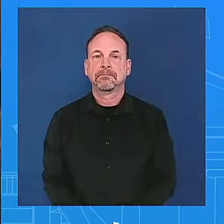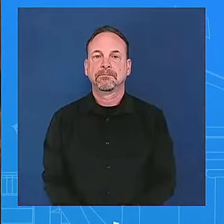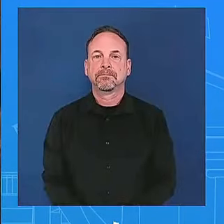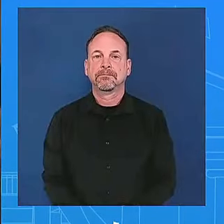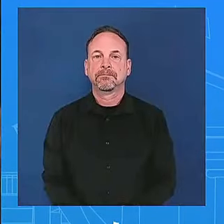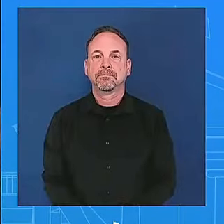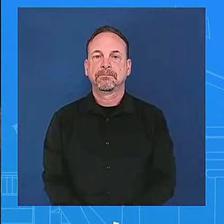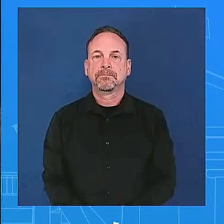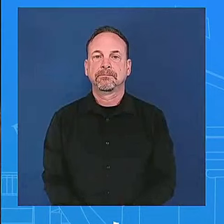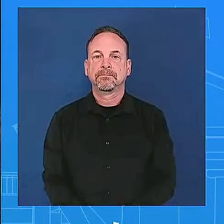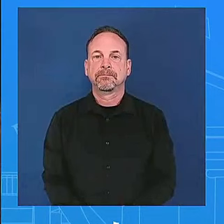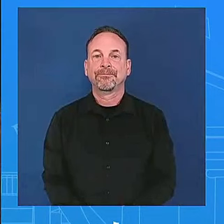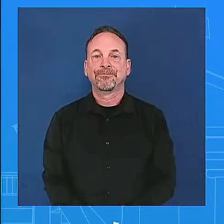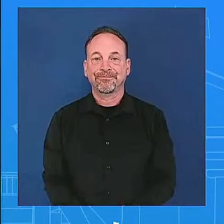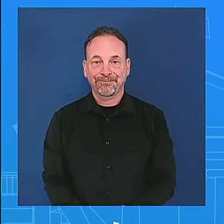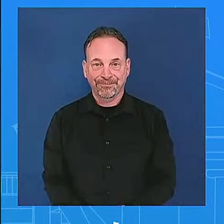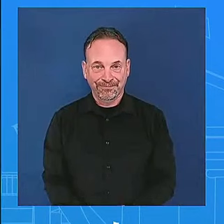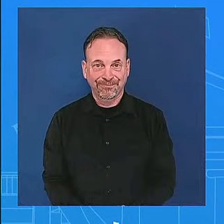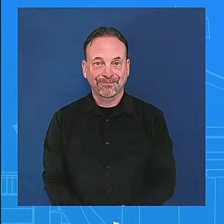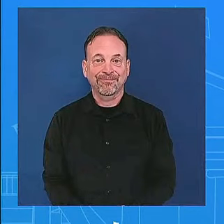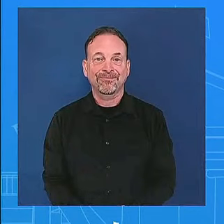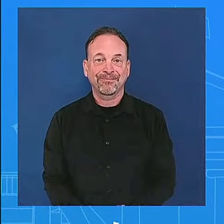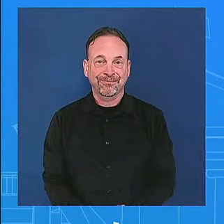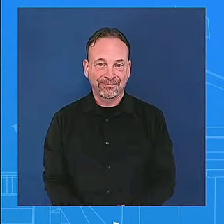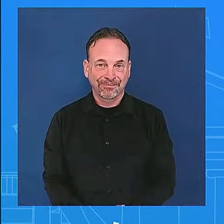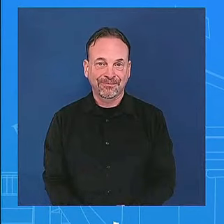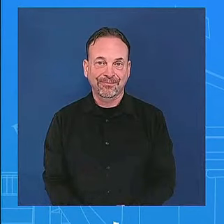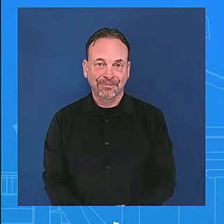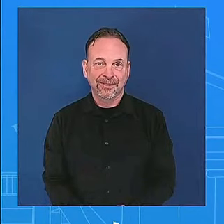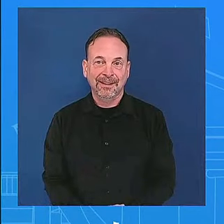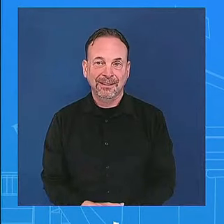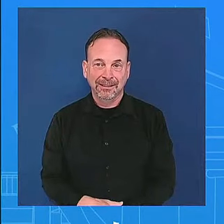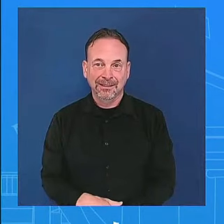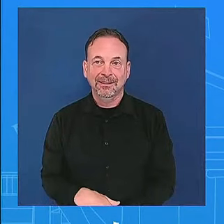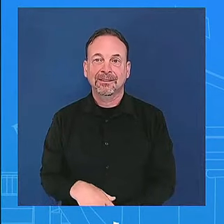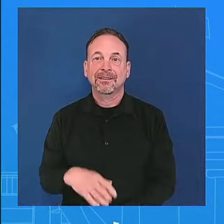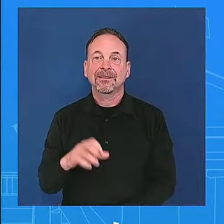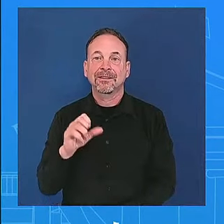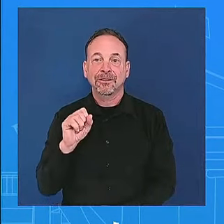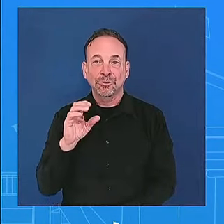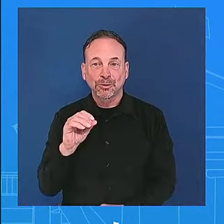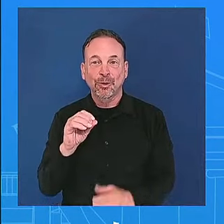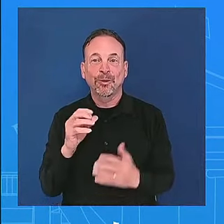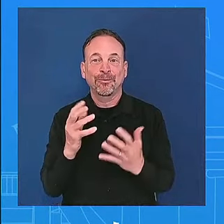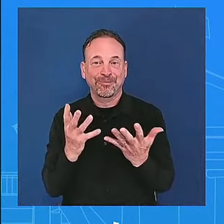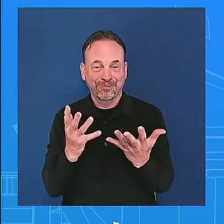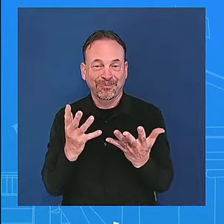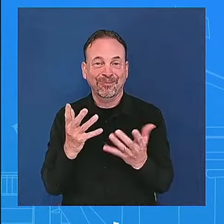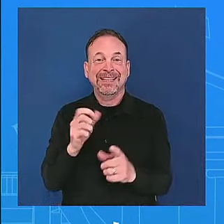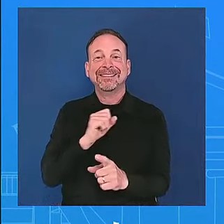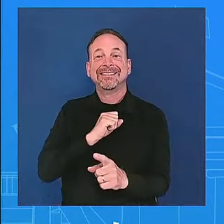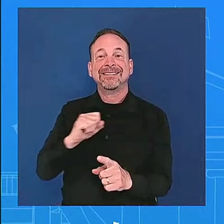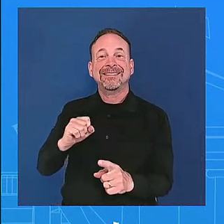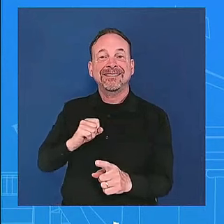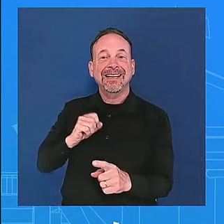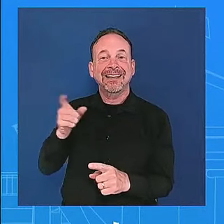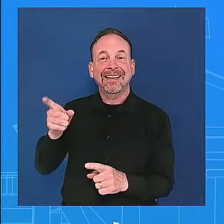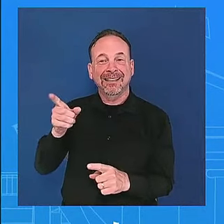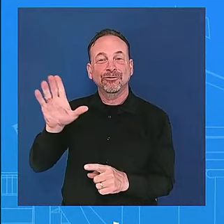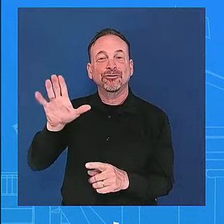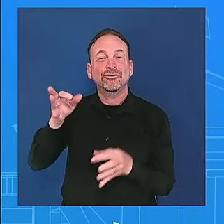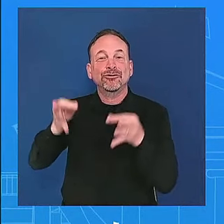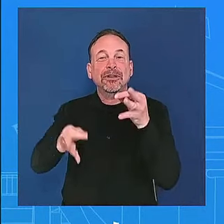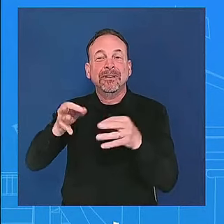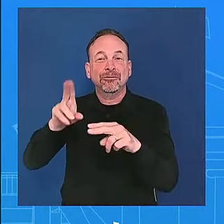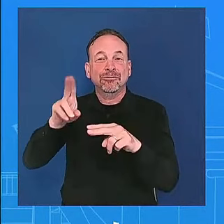about this effort here's the thing majority of americans want to see this they want to see some form of reform